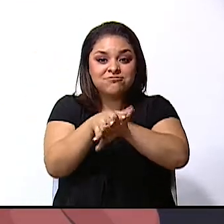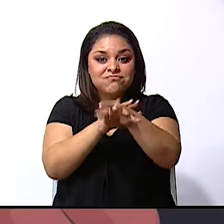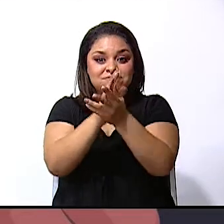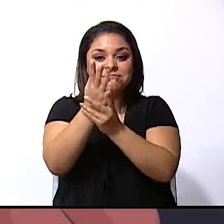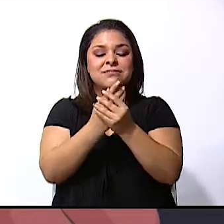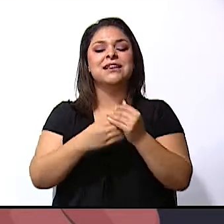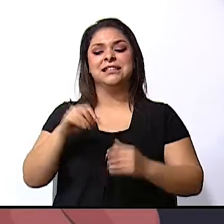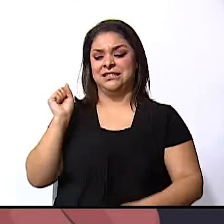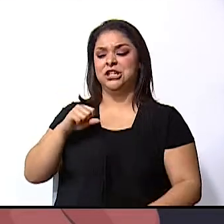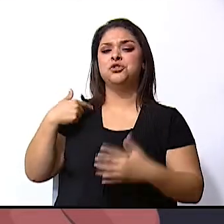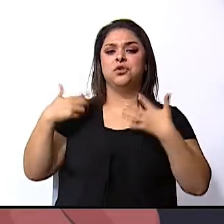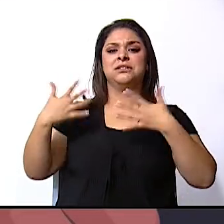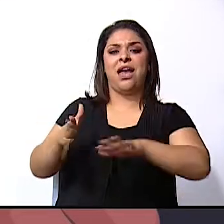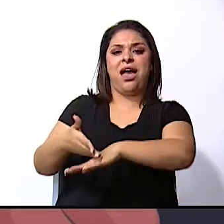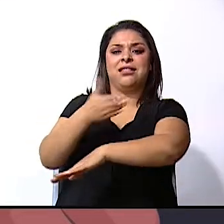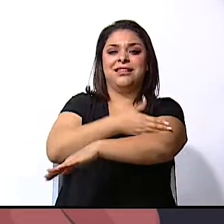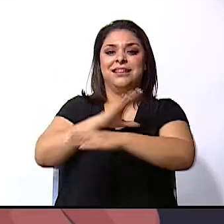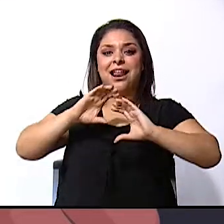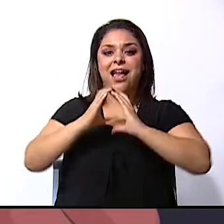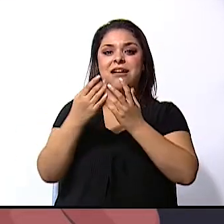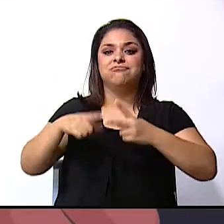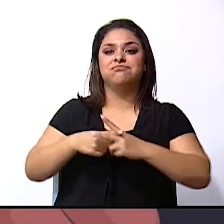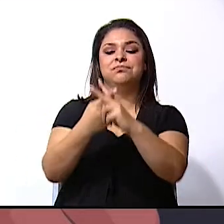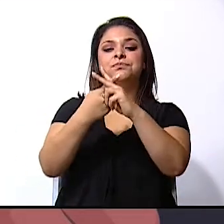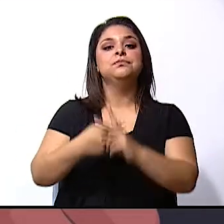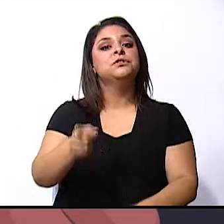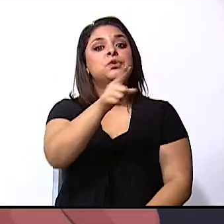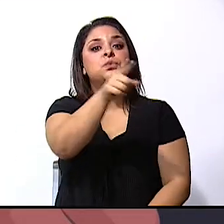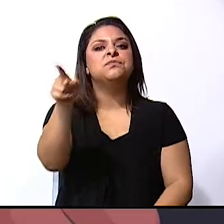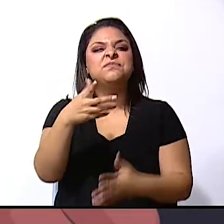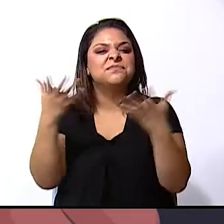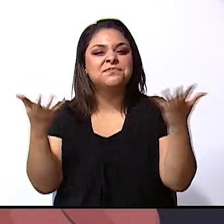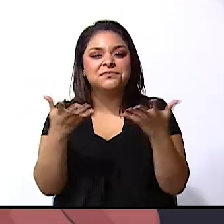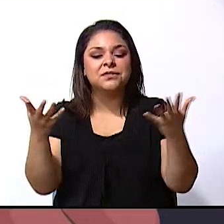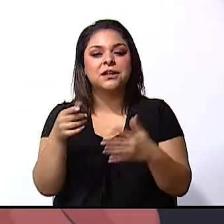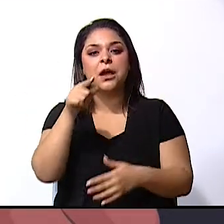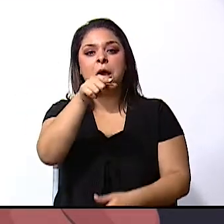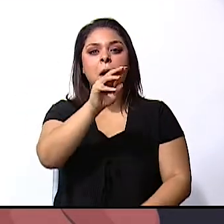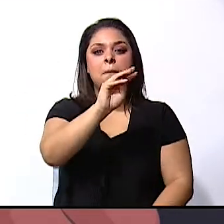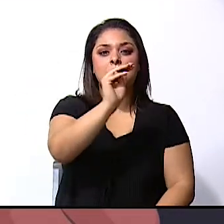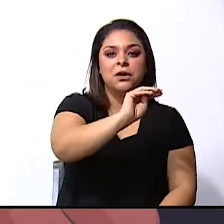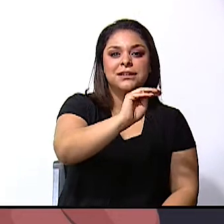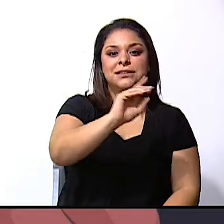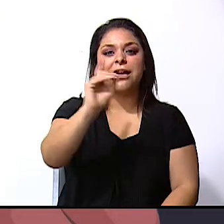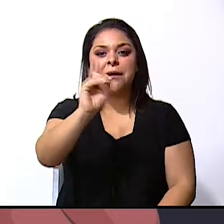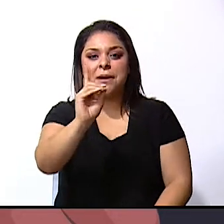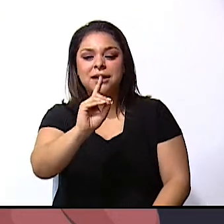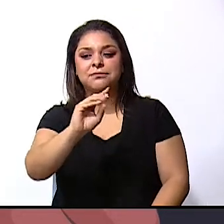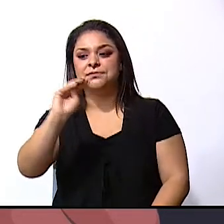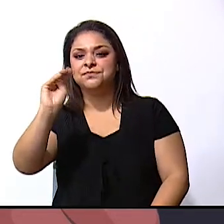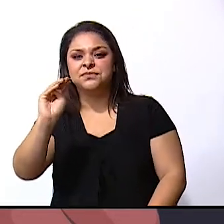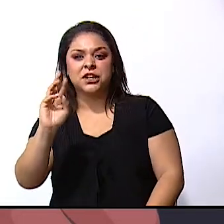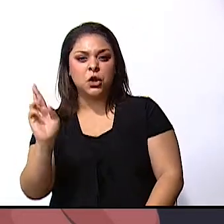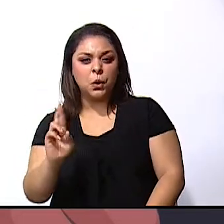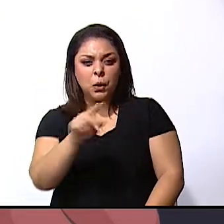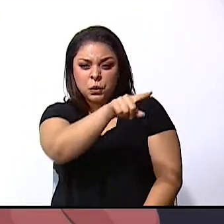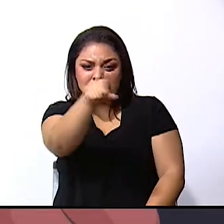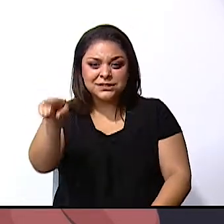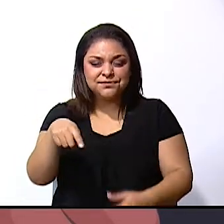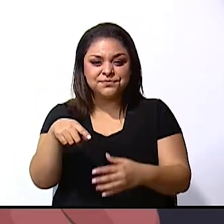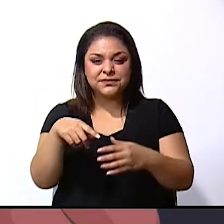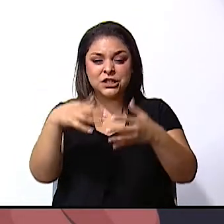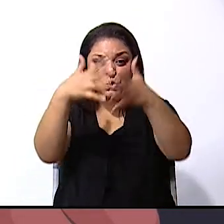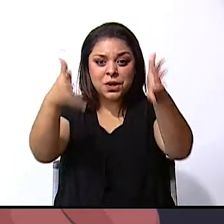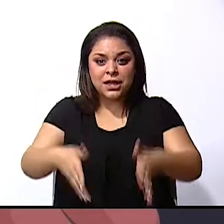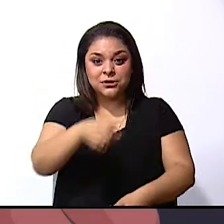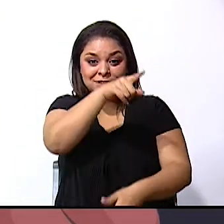before class what about you monica damaris marcel and ronald did you wash your